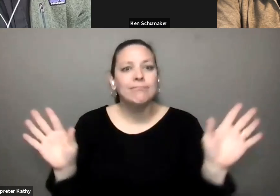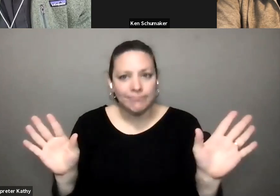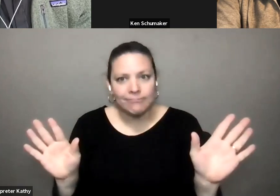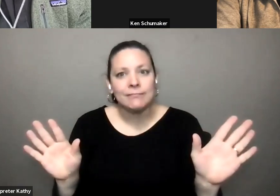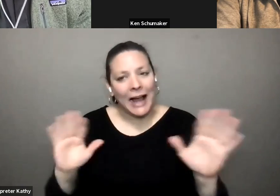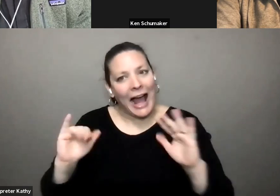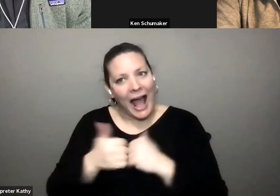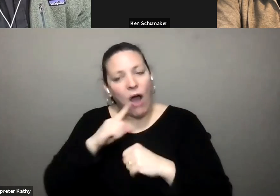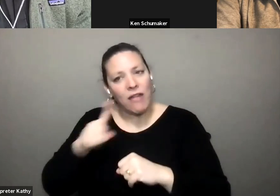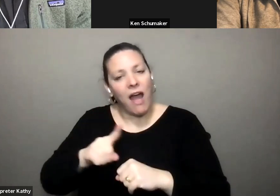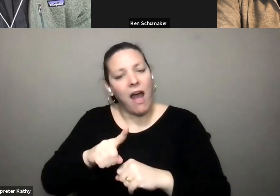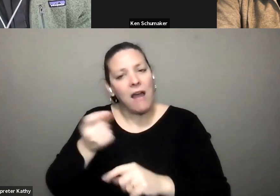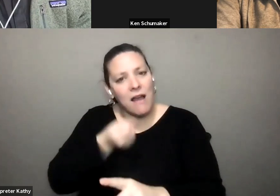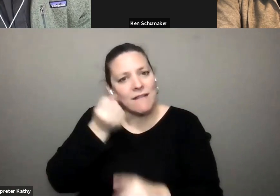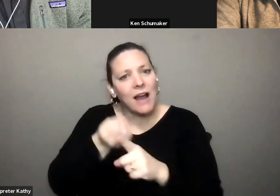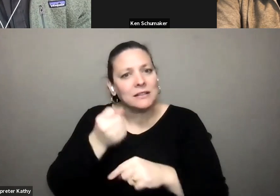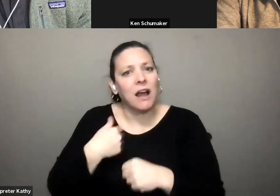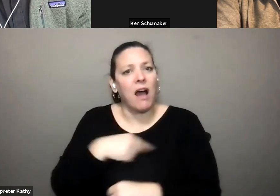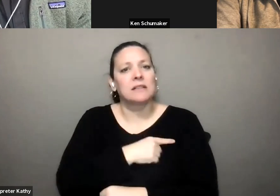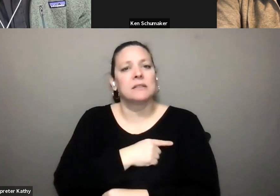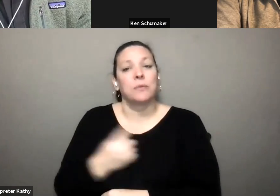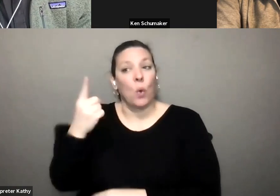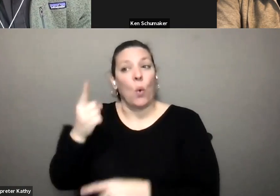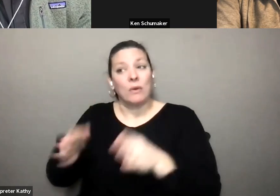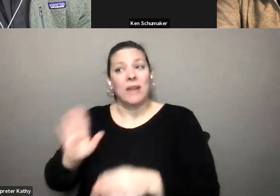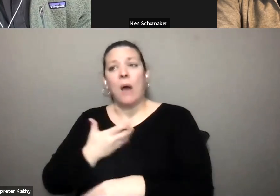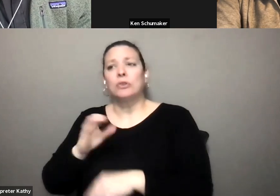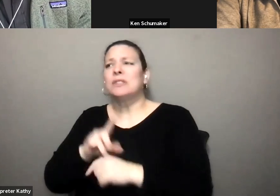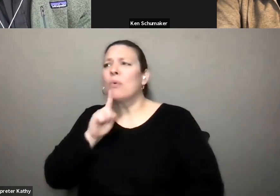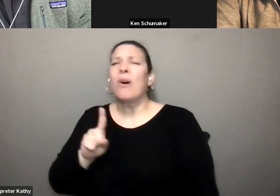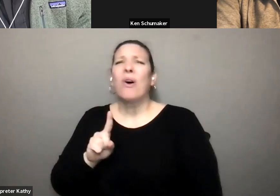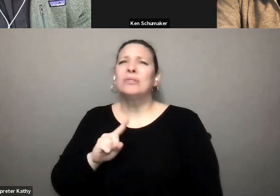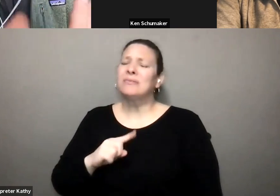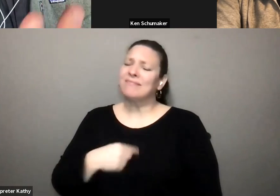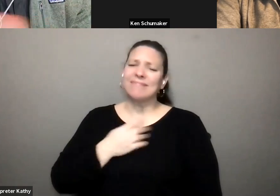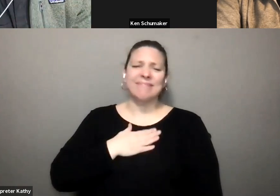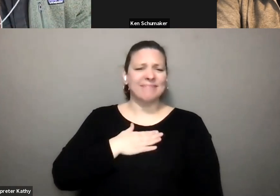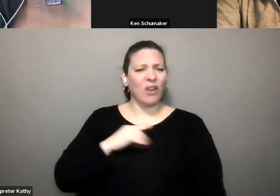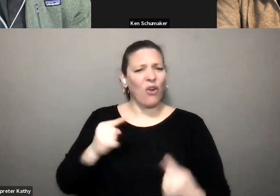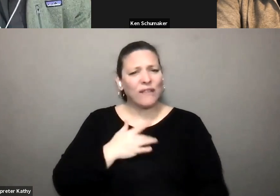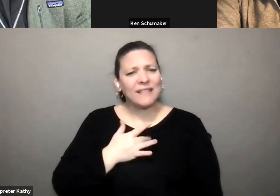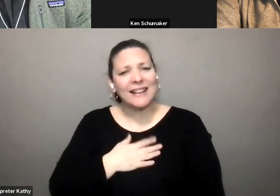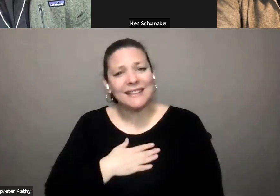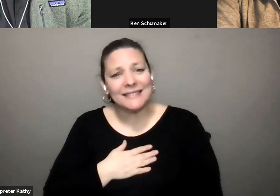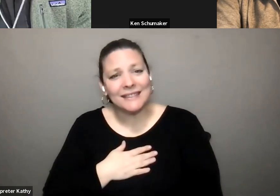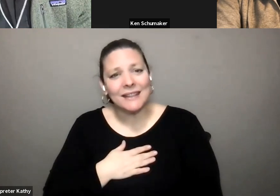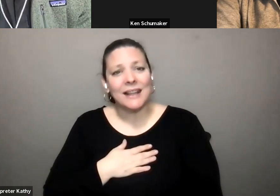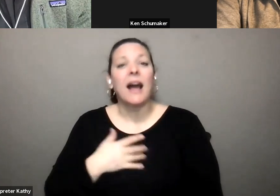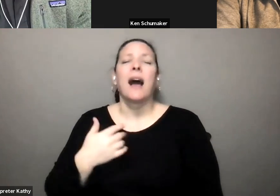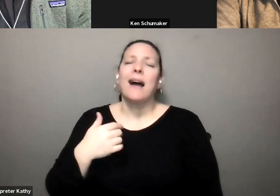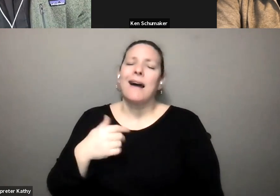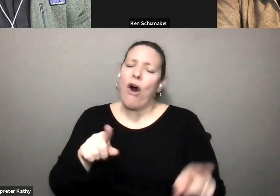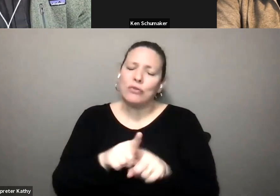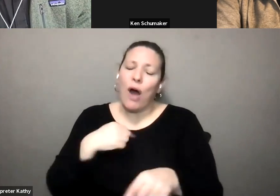one of one of the folks at our church said it uh it just hurt his feelings and i can imagine there'll be folks who